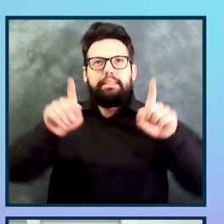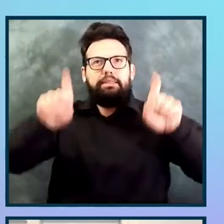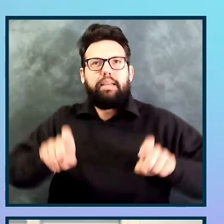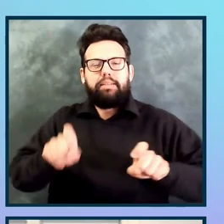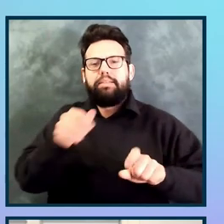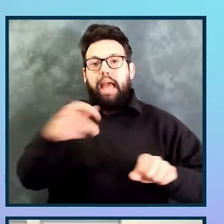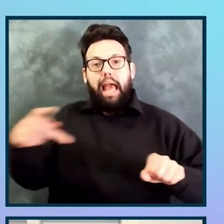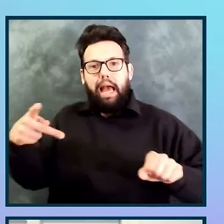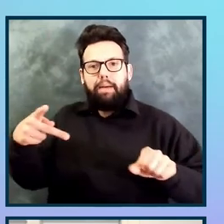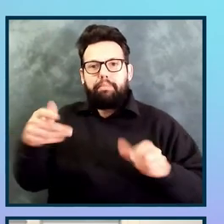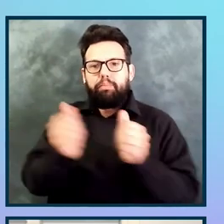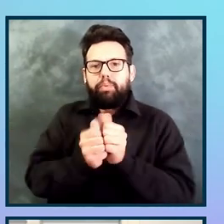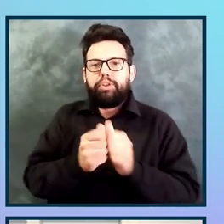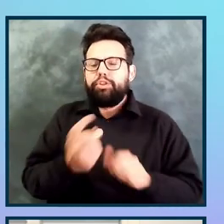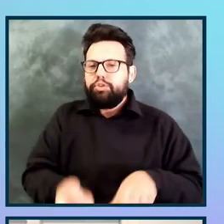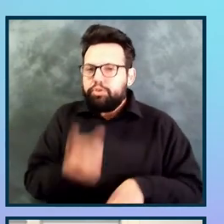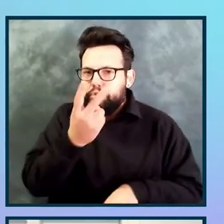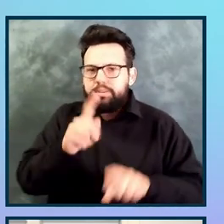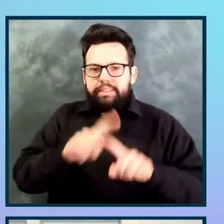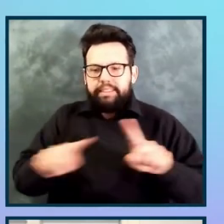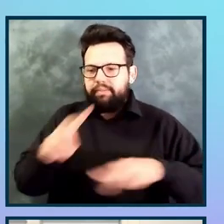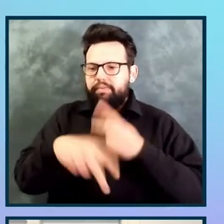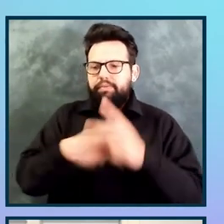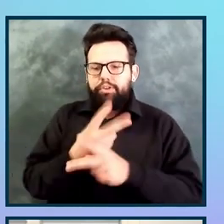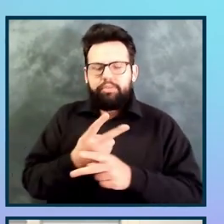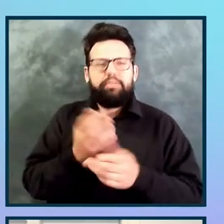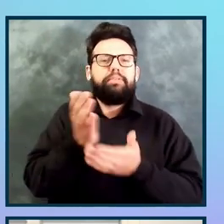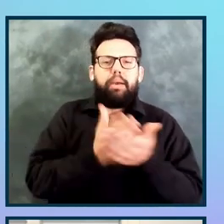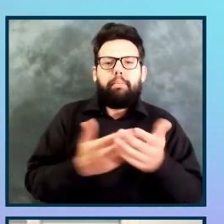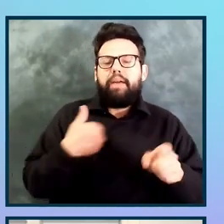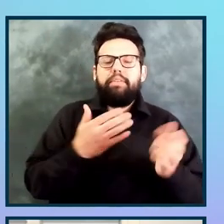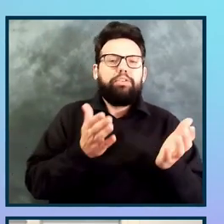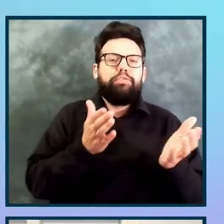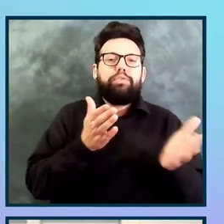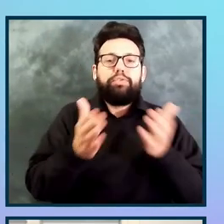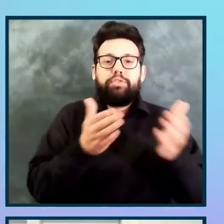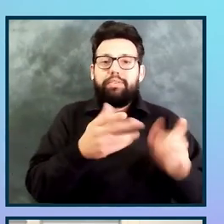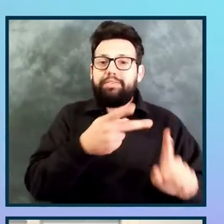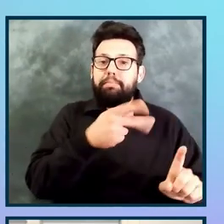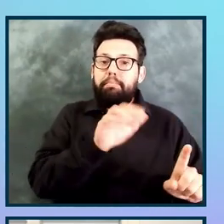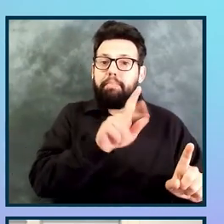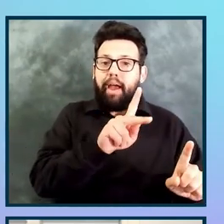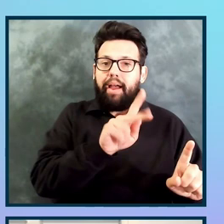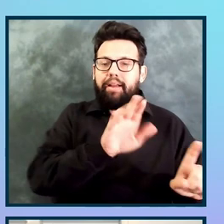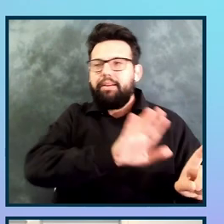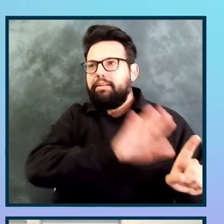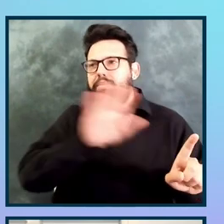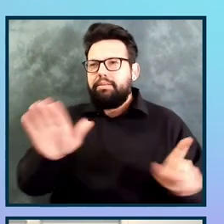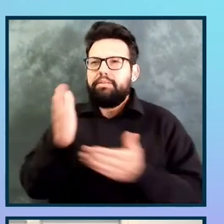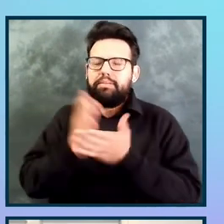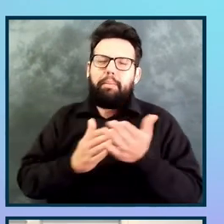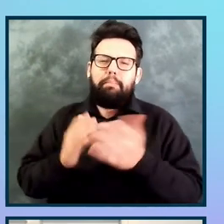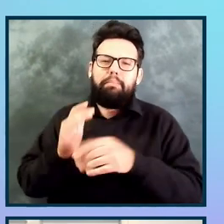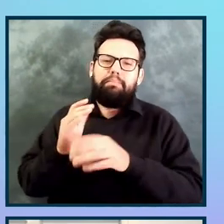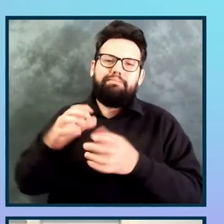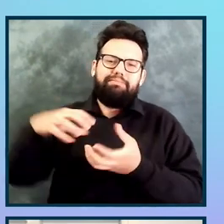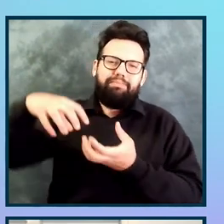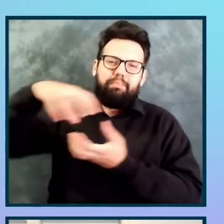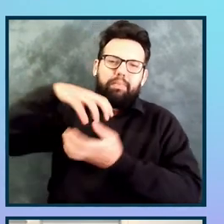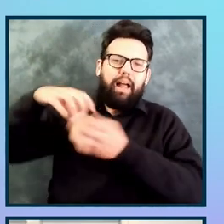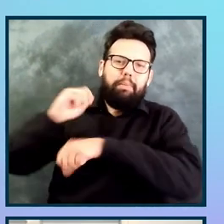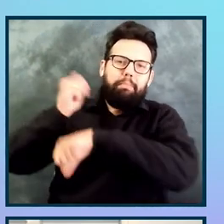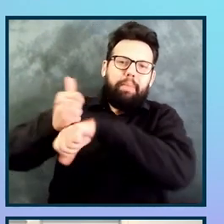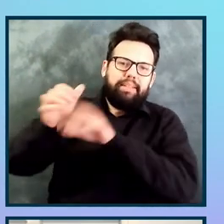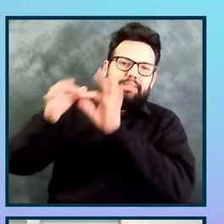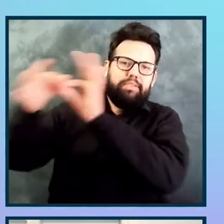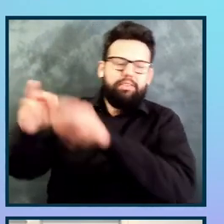products have a service pack version, and some of them have real-time sort of cloud-based versions, but they're essentially,